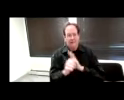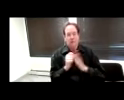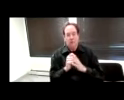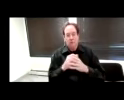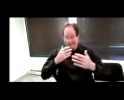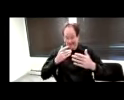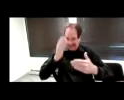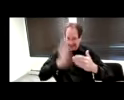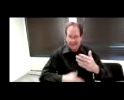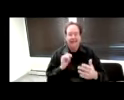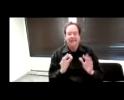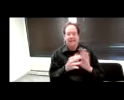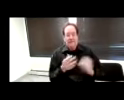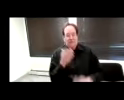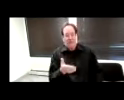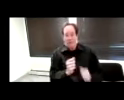has captions.